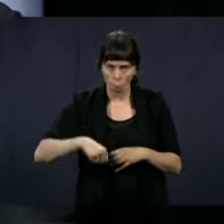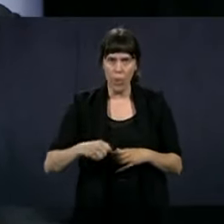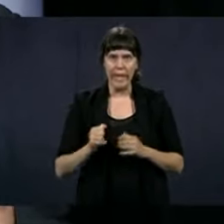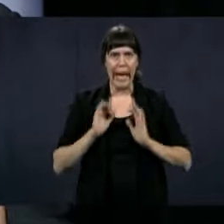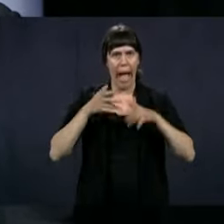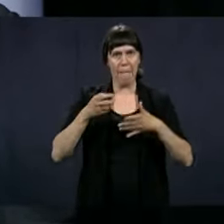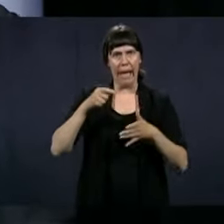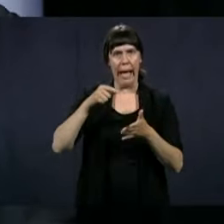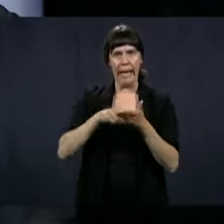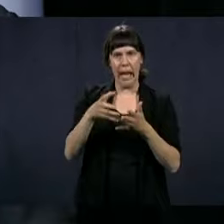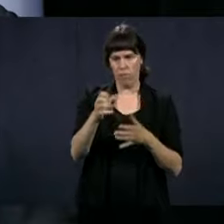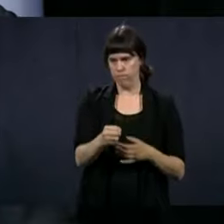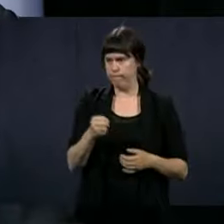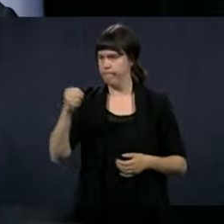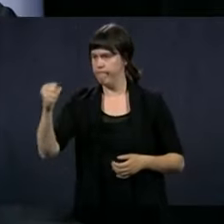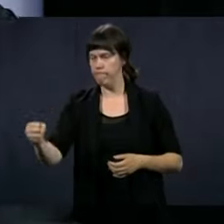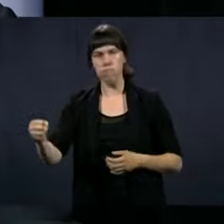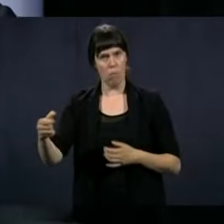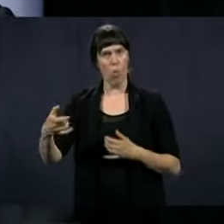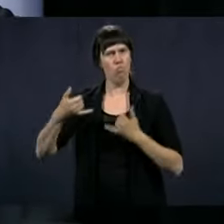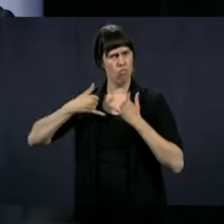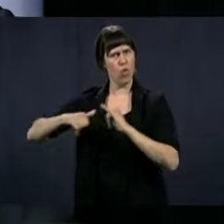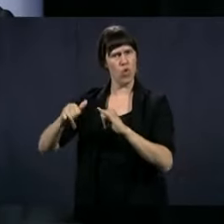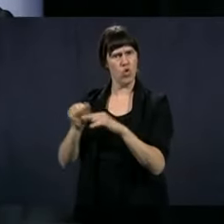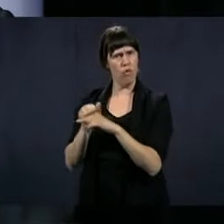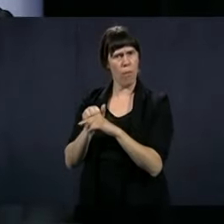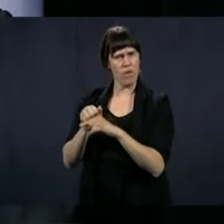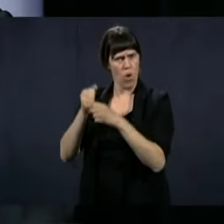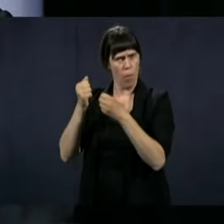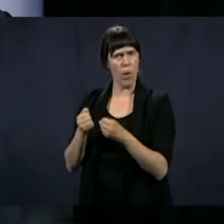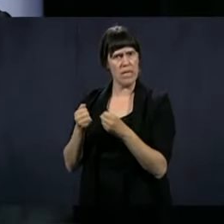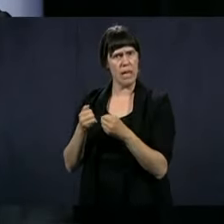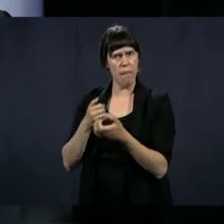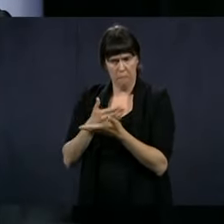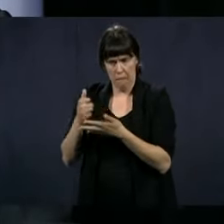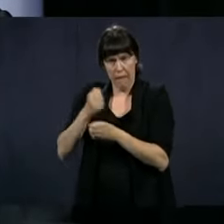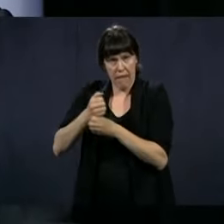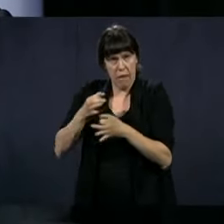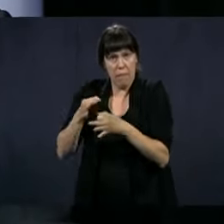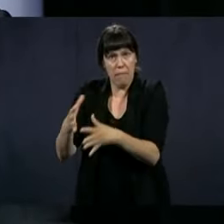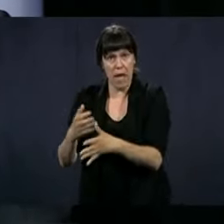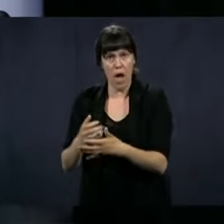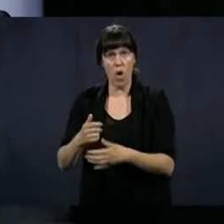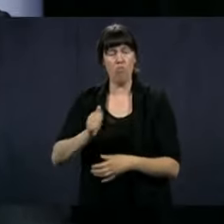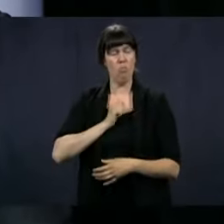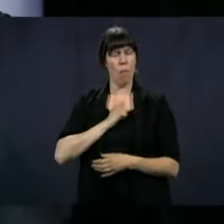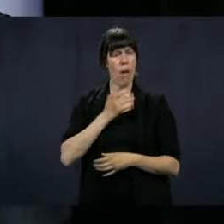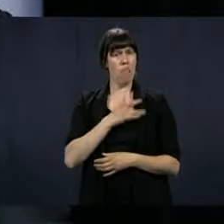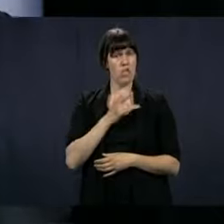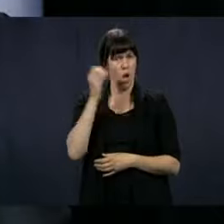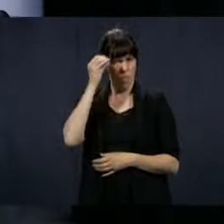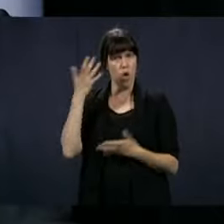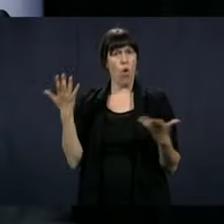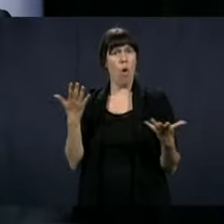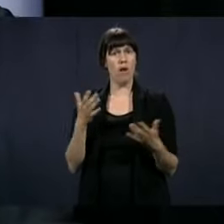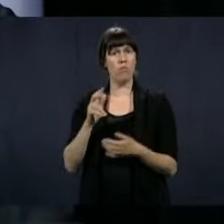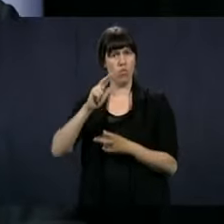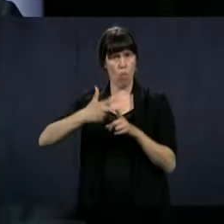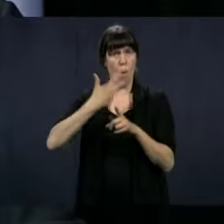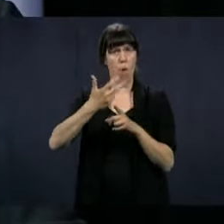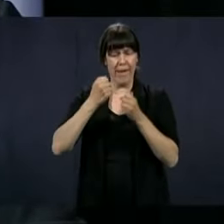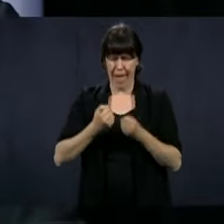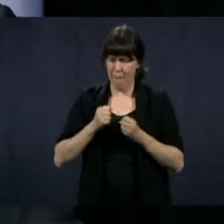continue with the training during work, I think that we are able in three months to train people